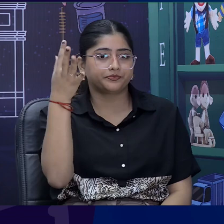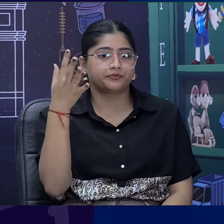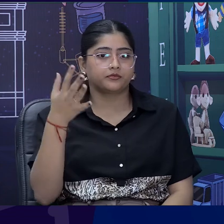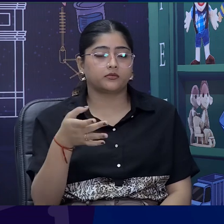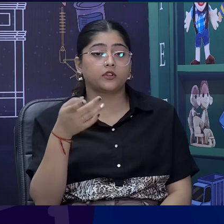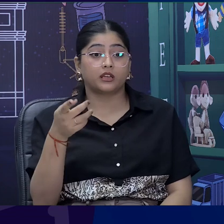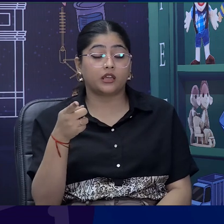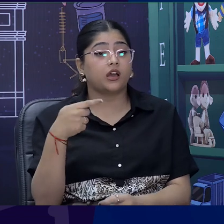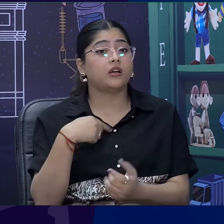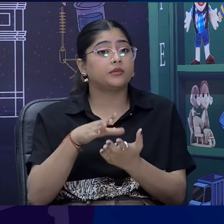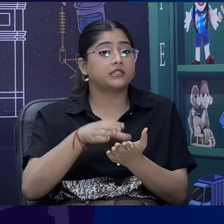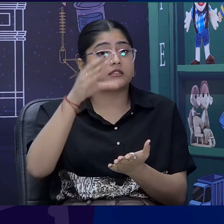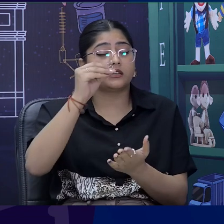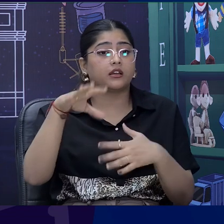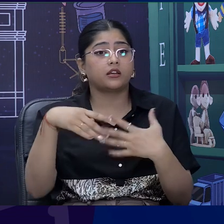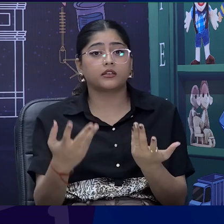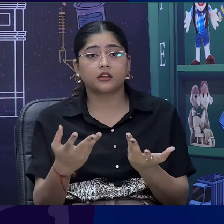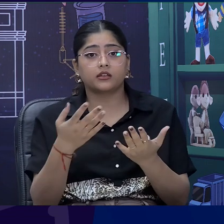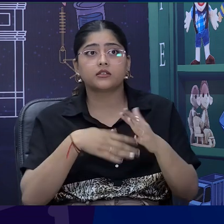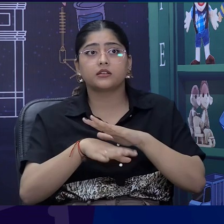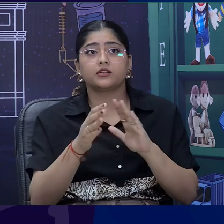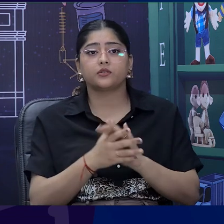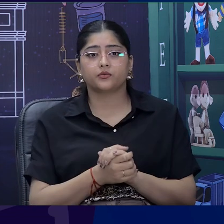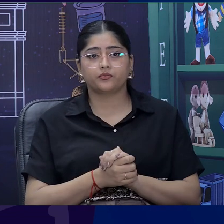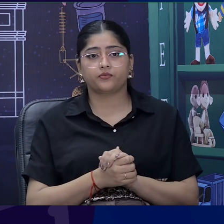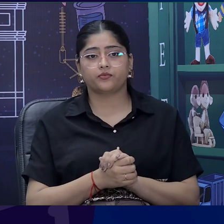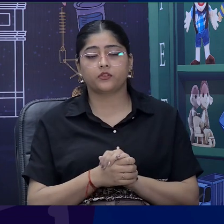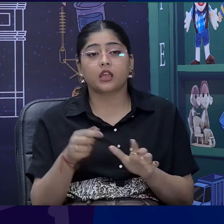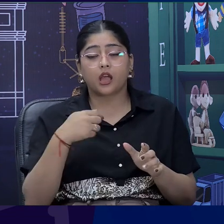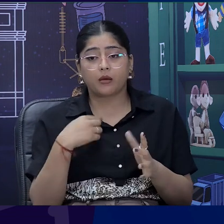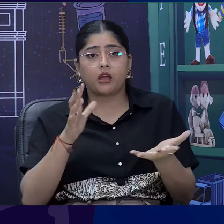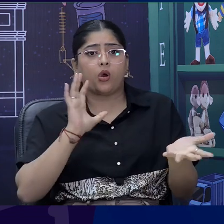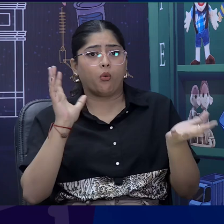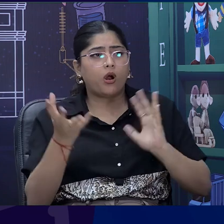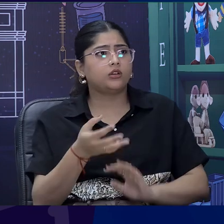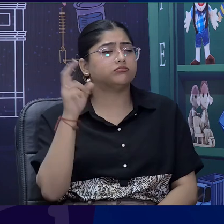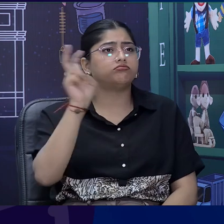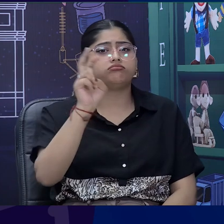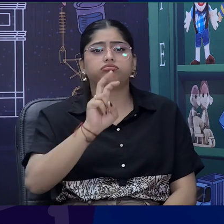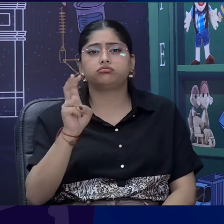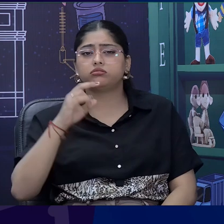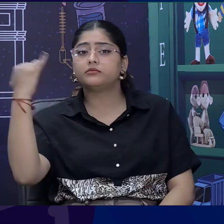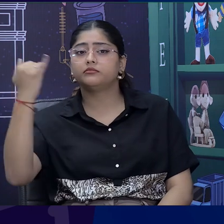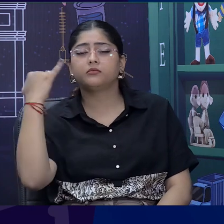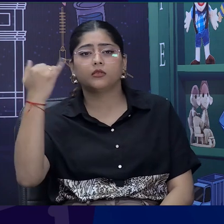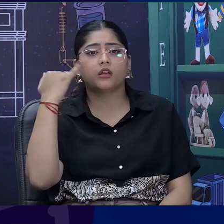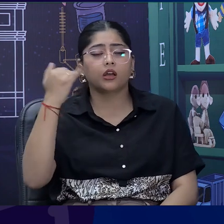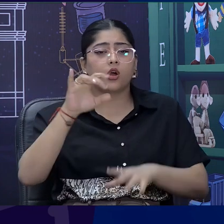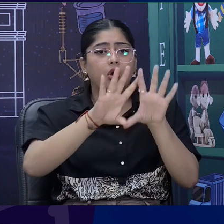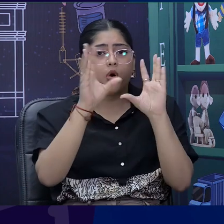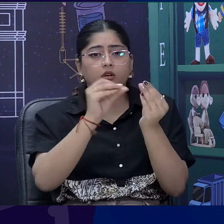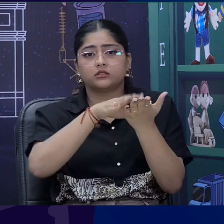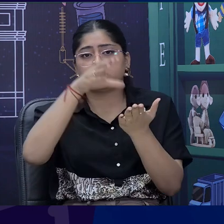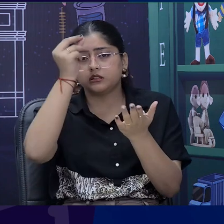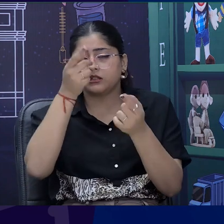we should move out and explore our world. Definitely we need to explore the world and we need to explore this